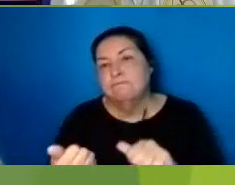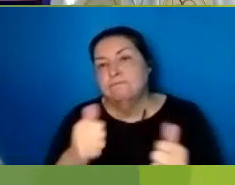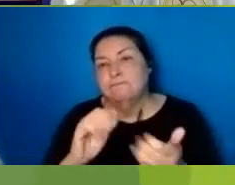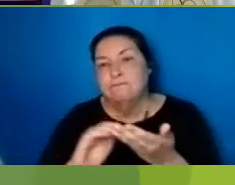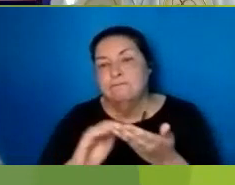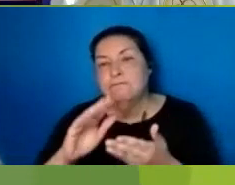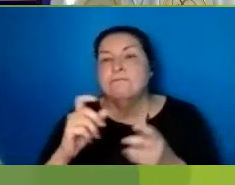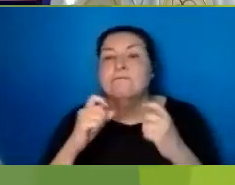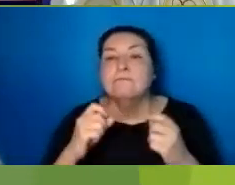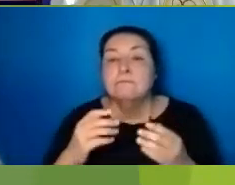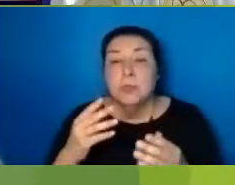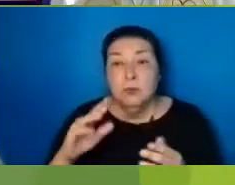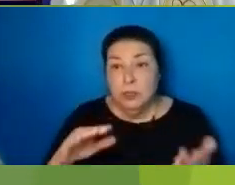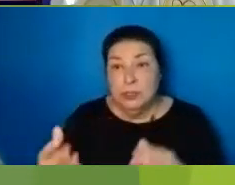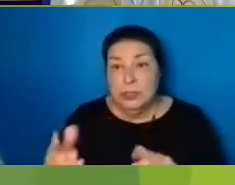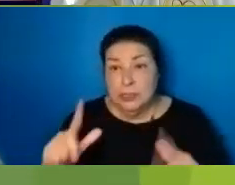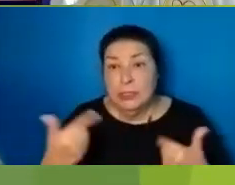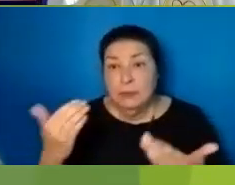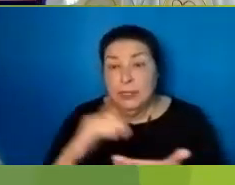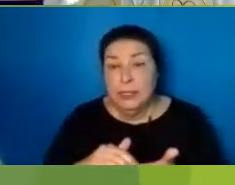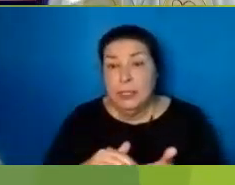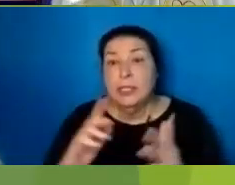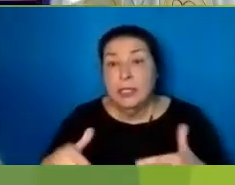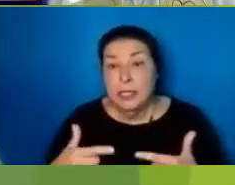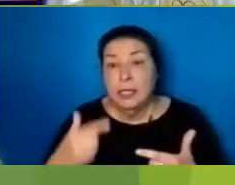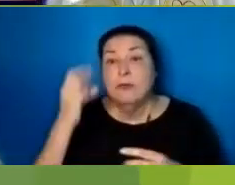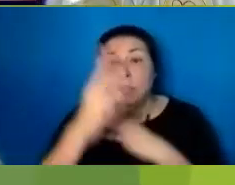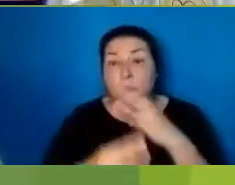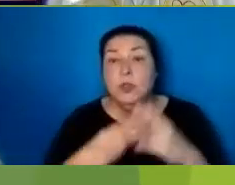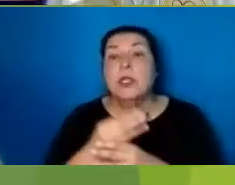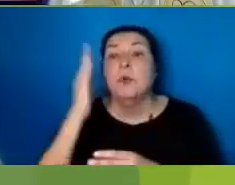Of The Dead And The Life Of The World To Come Amen